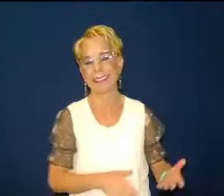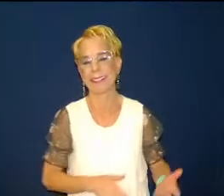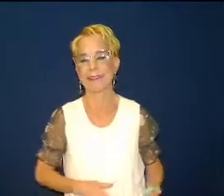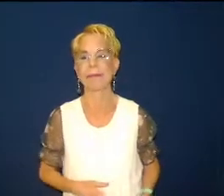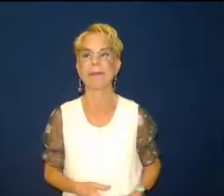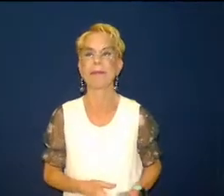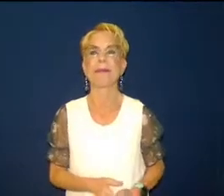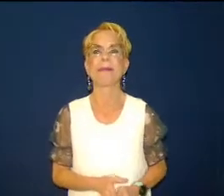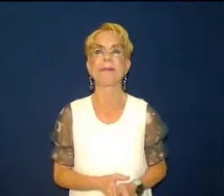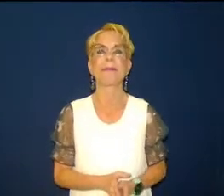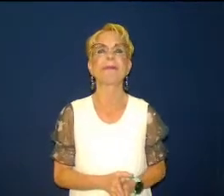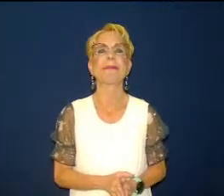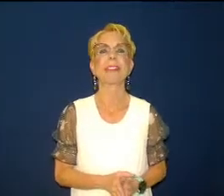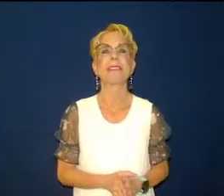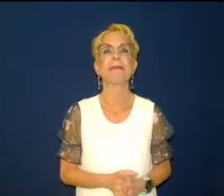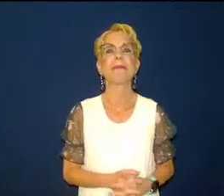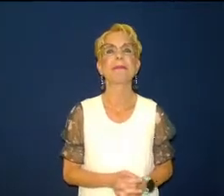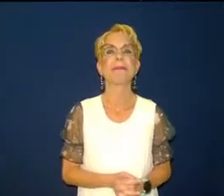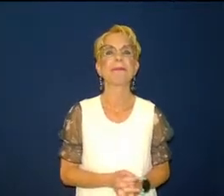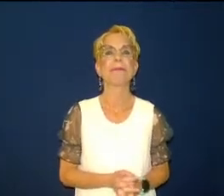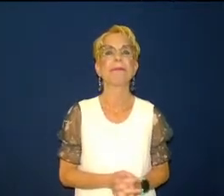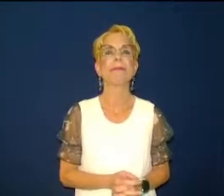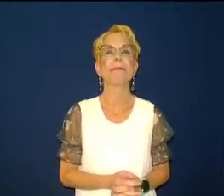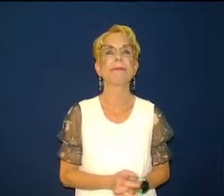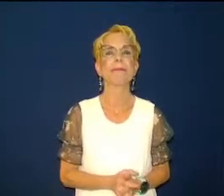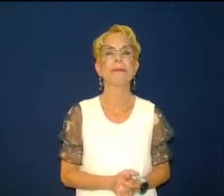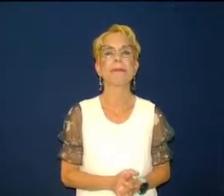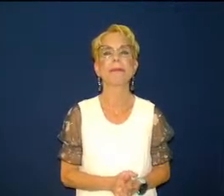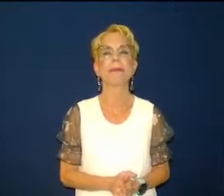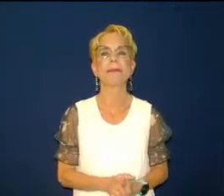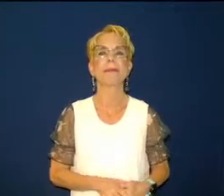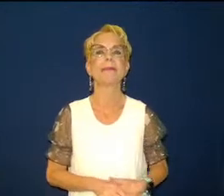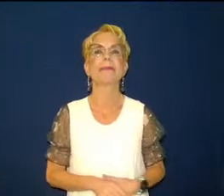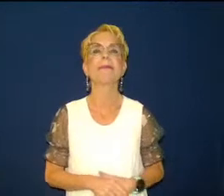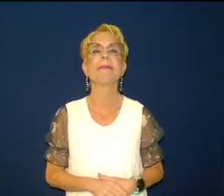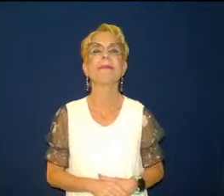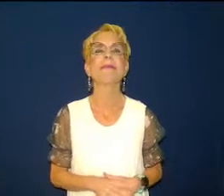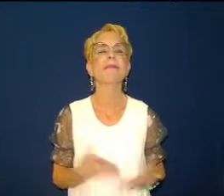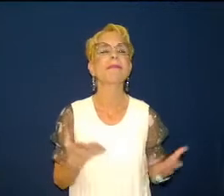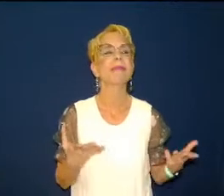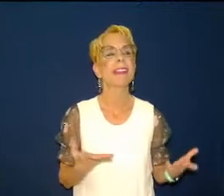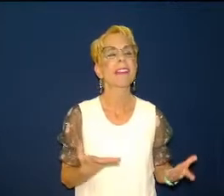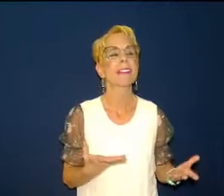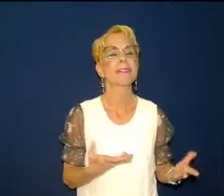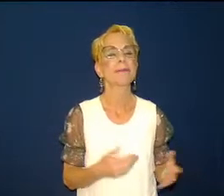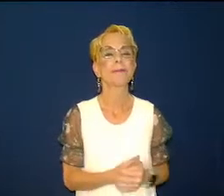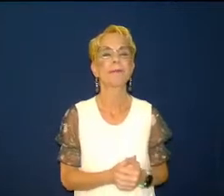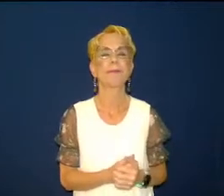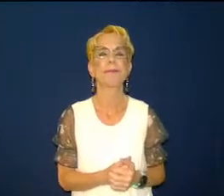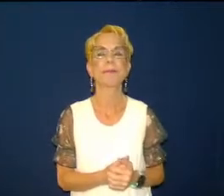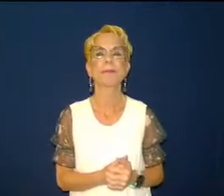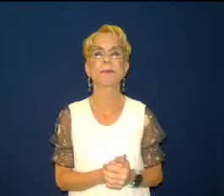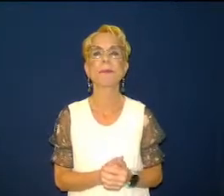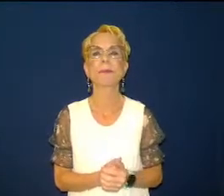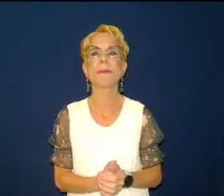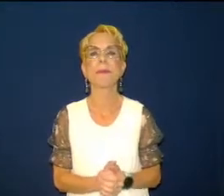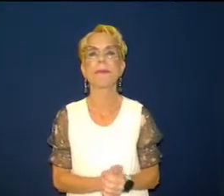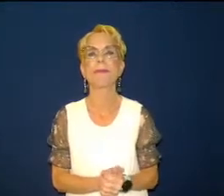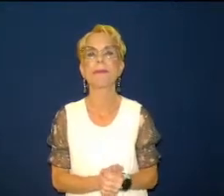hour i wake up grouchy i said but you know what this time i think i'll just let her sleep and so yeah i told